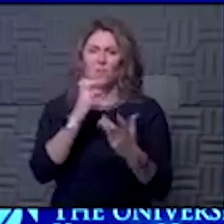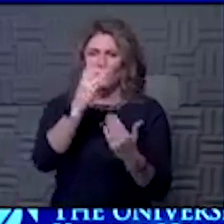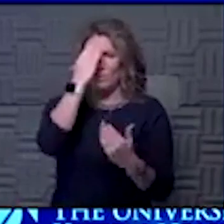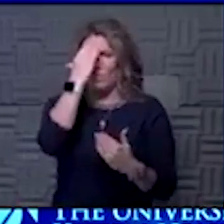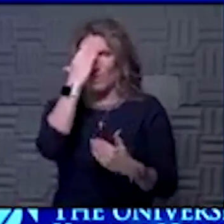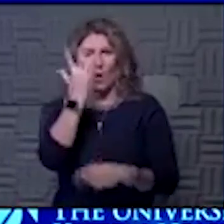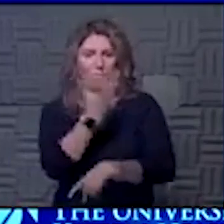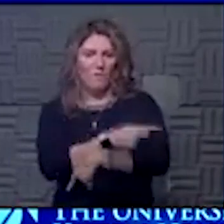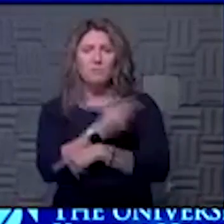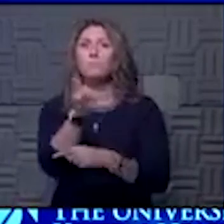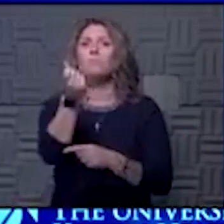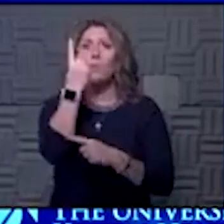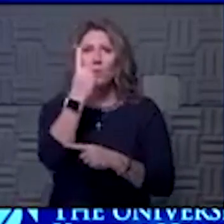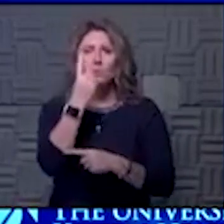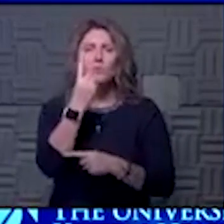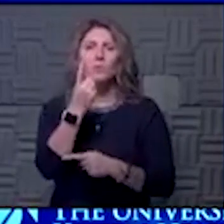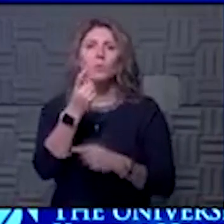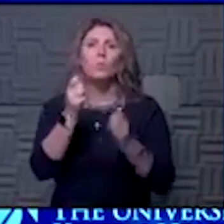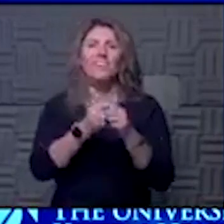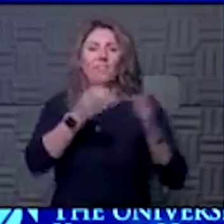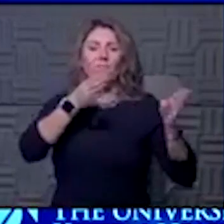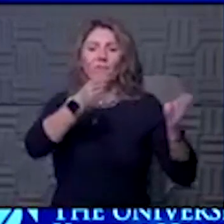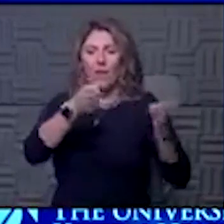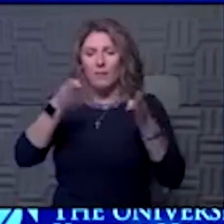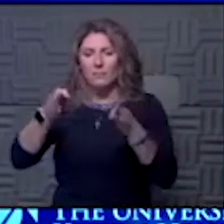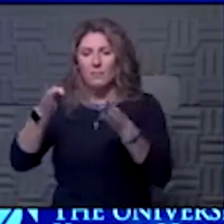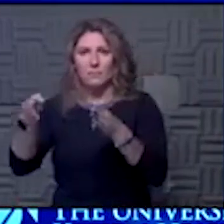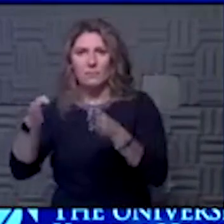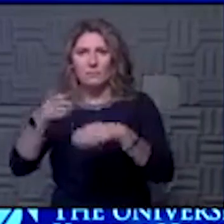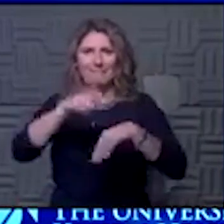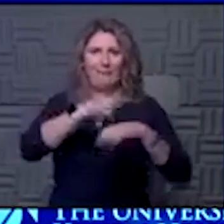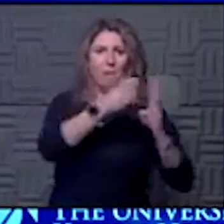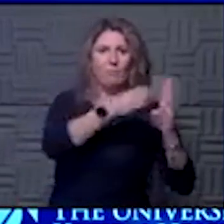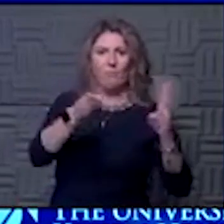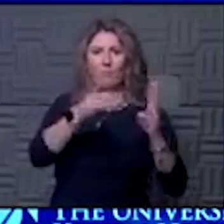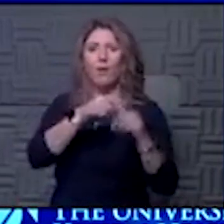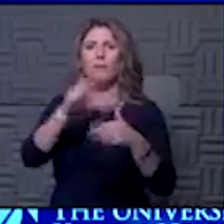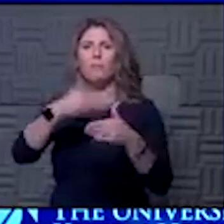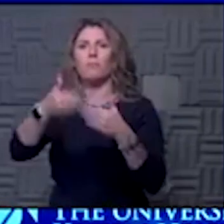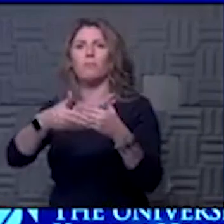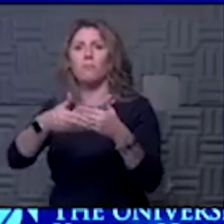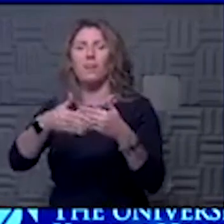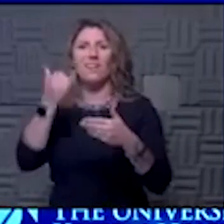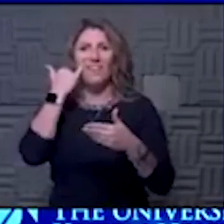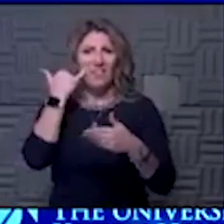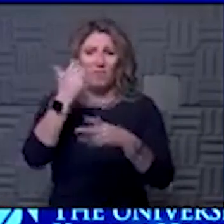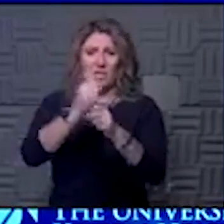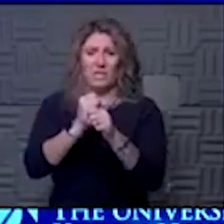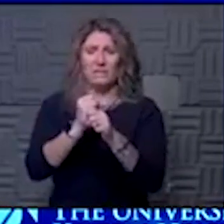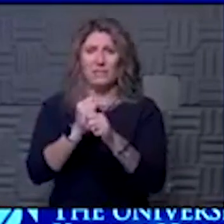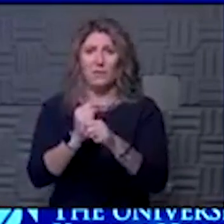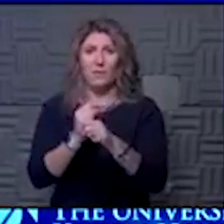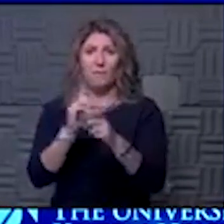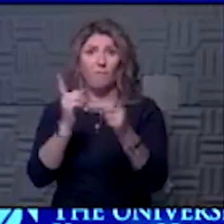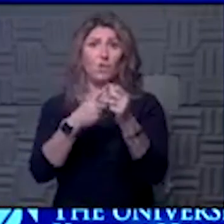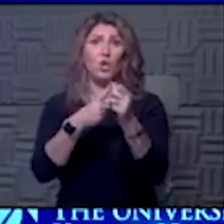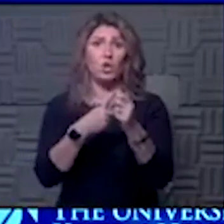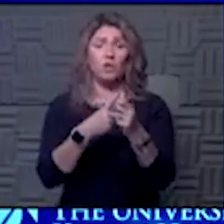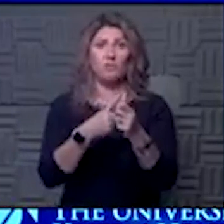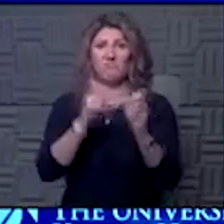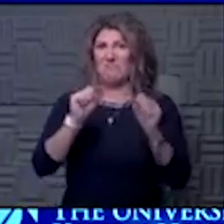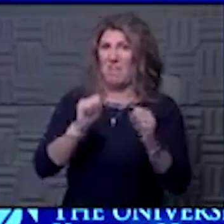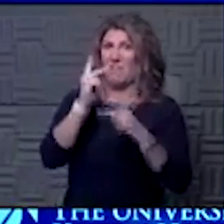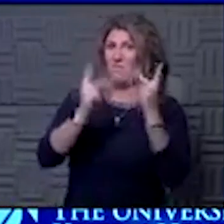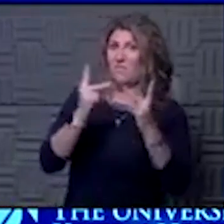vaccines will be given in phases. If he gets it first, can he go and visit someone, a family member and have